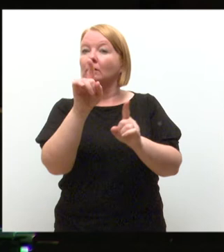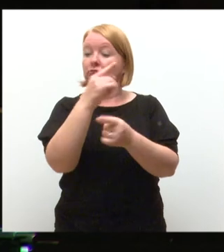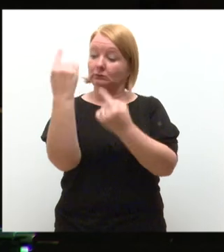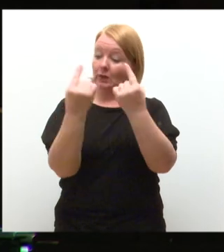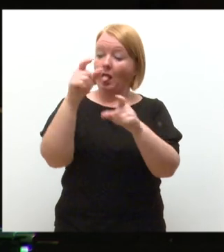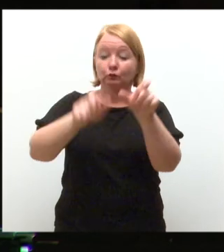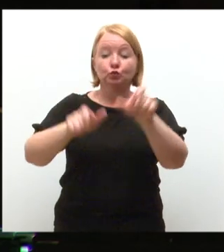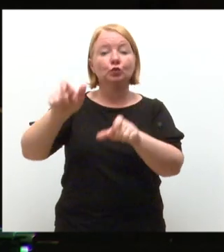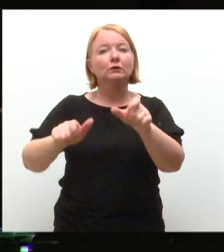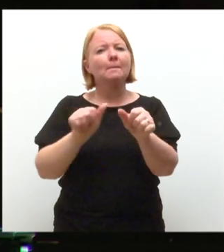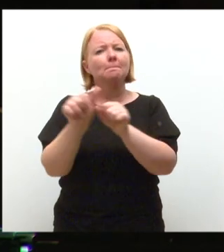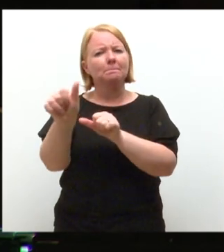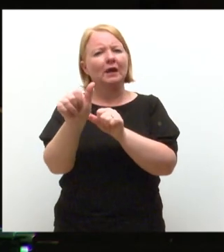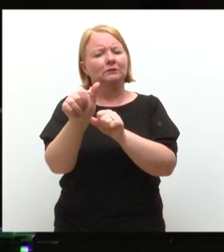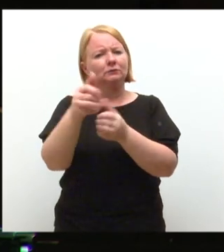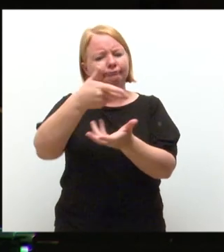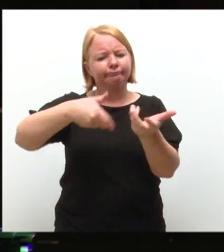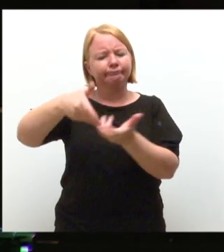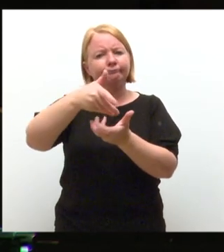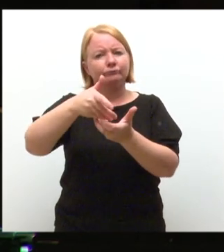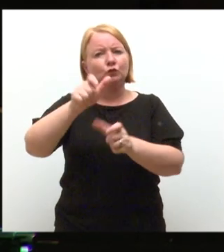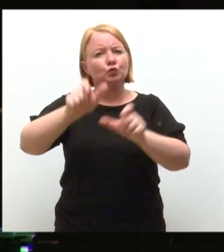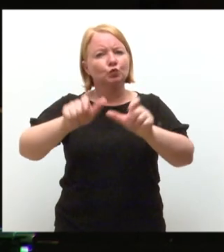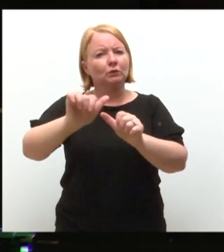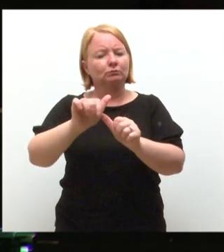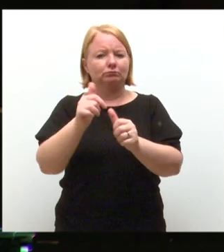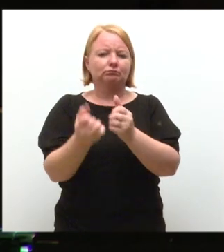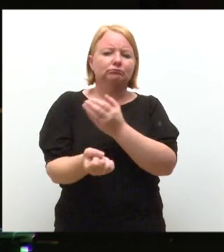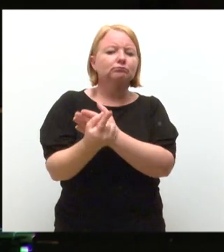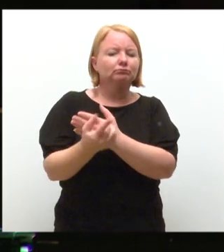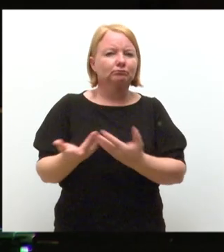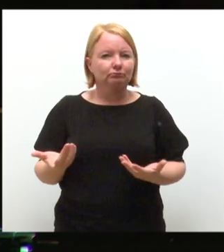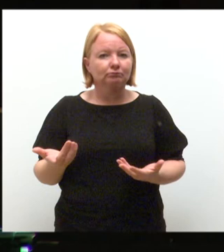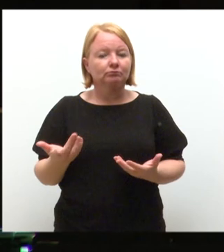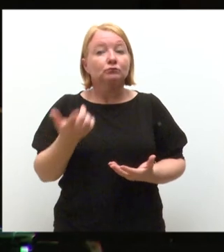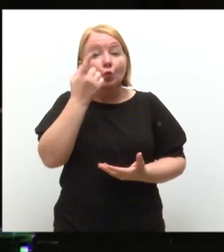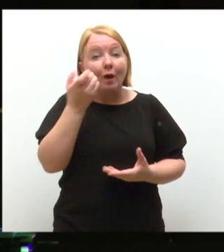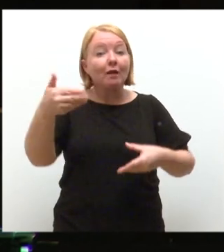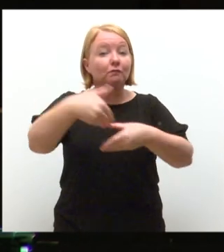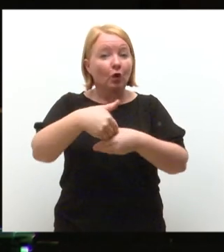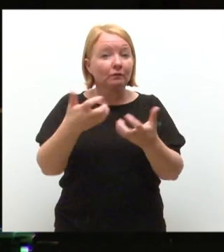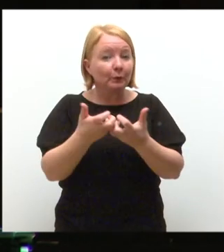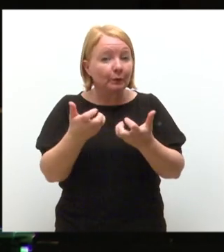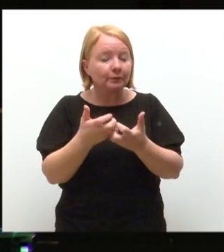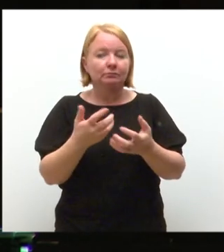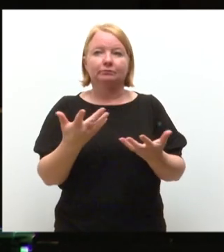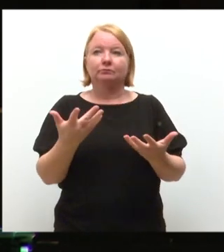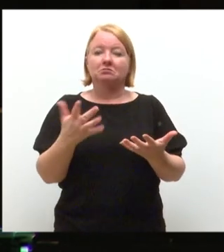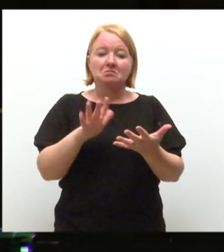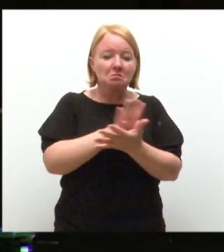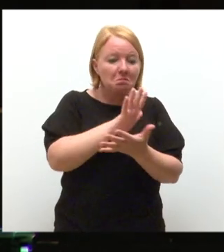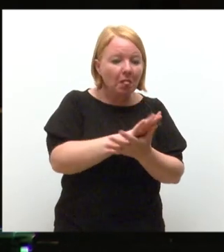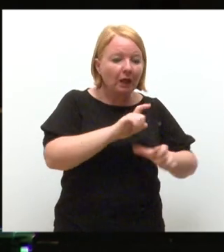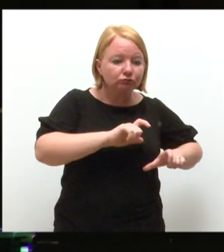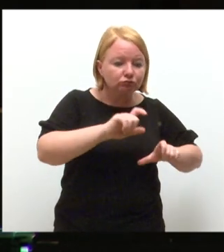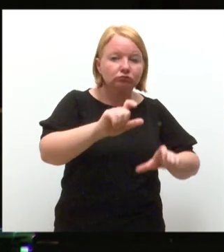yourselves with the best boarding experience possible. There are so many ways to get involved. Whether it's continuing to play a sport you have